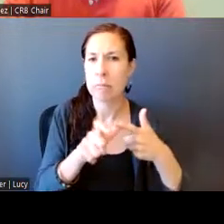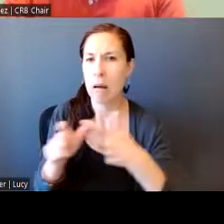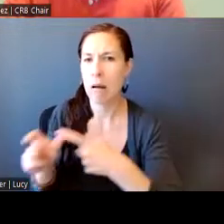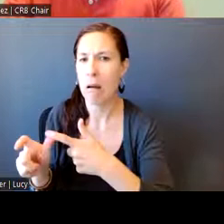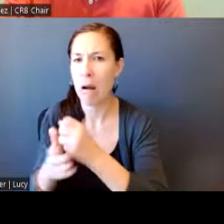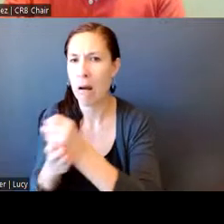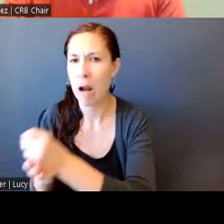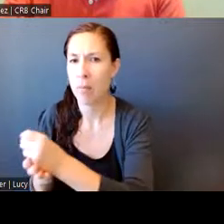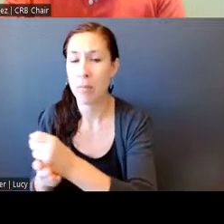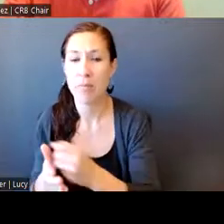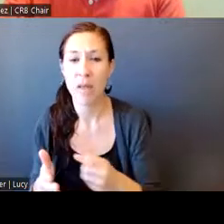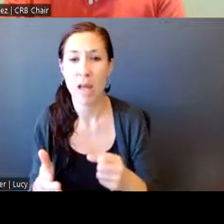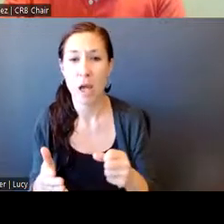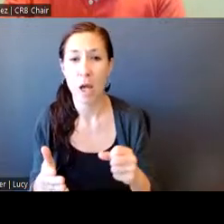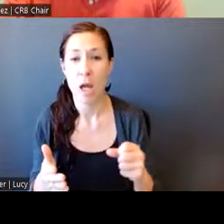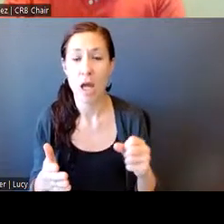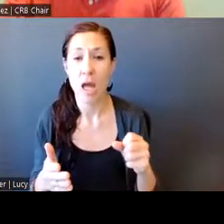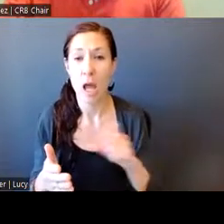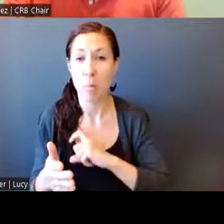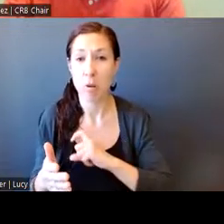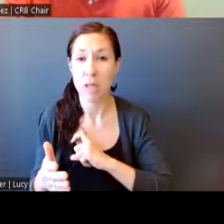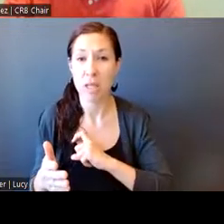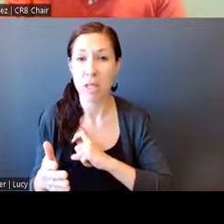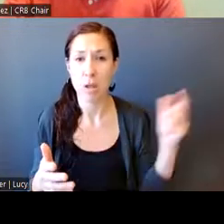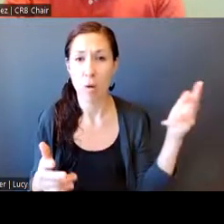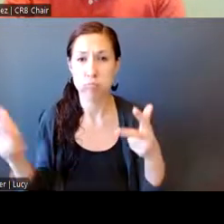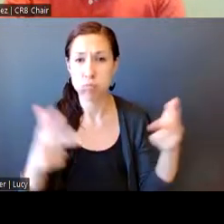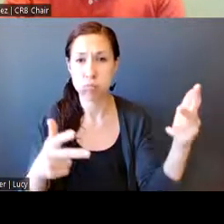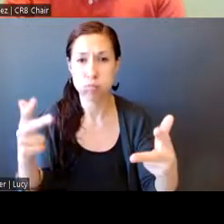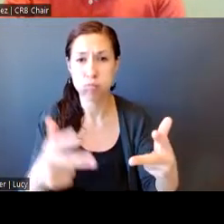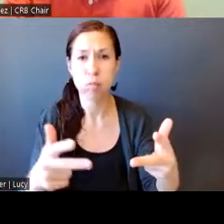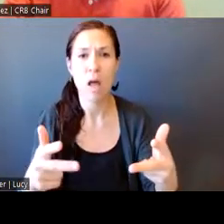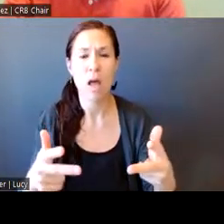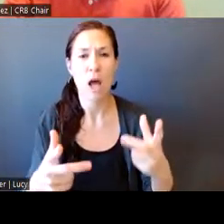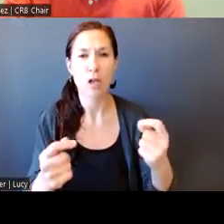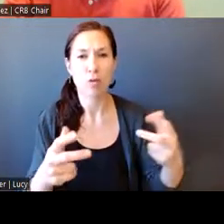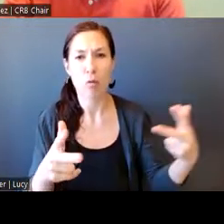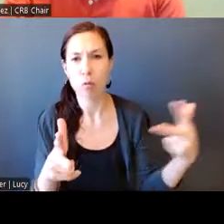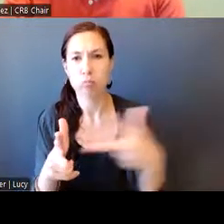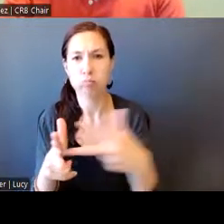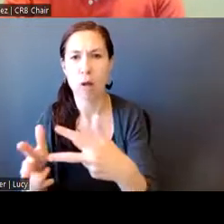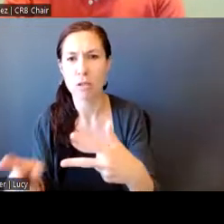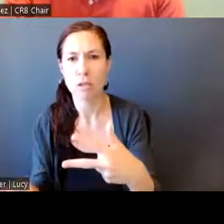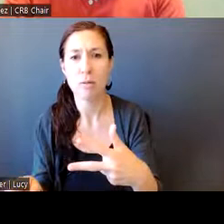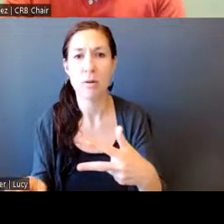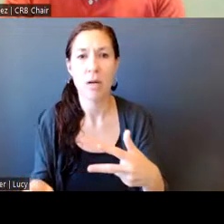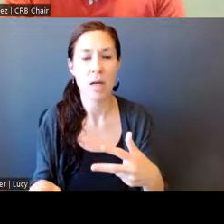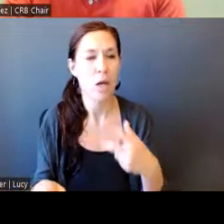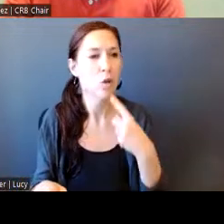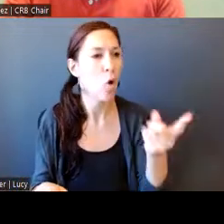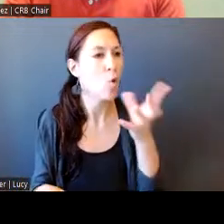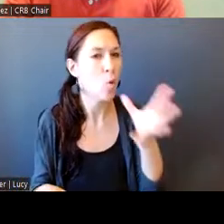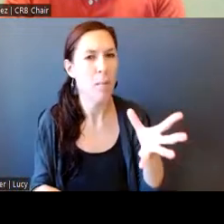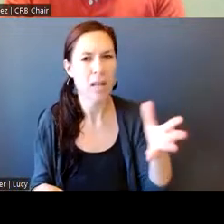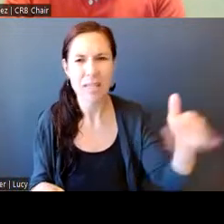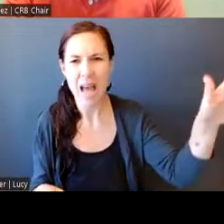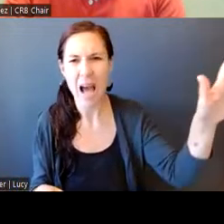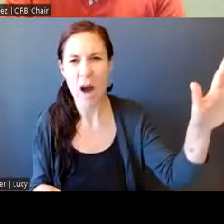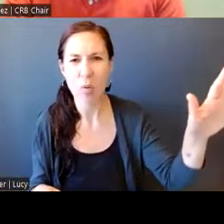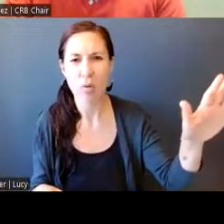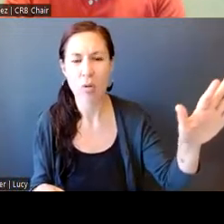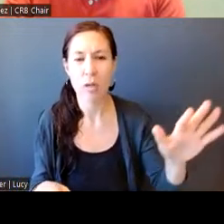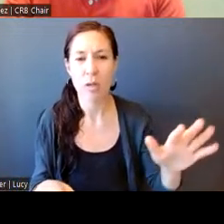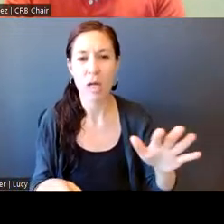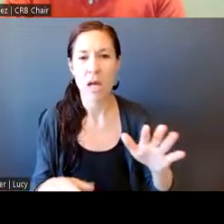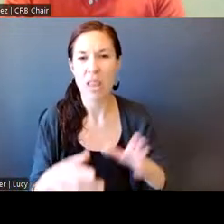cars after crashing into him, uh, told her to get out of the way, kicked him down